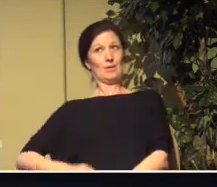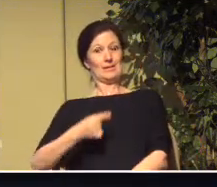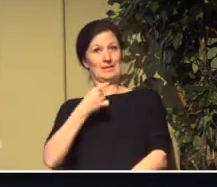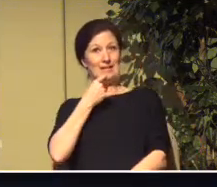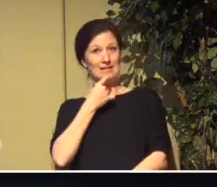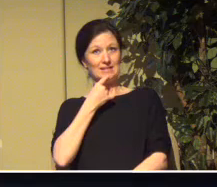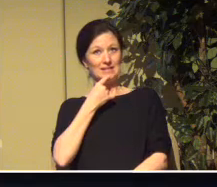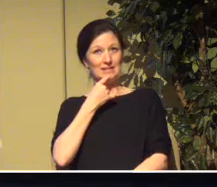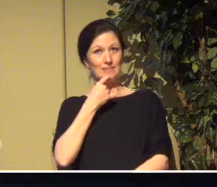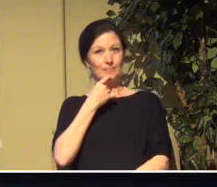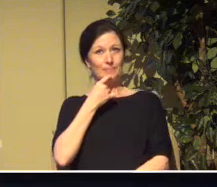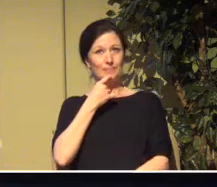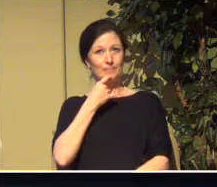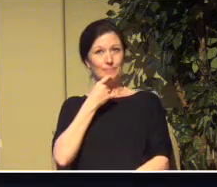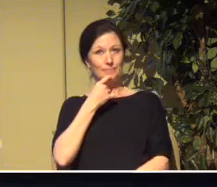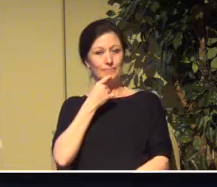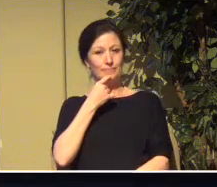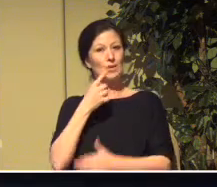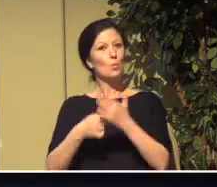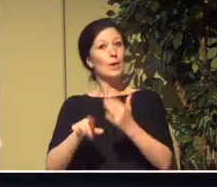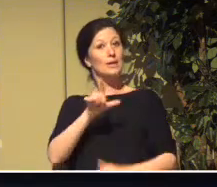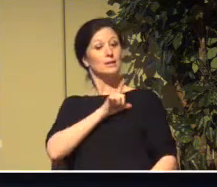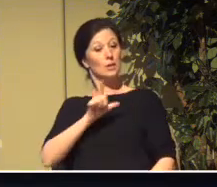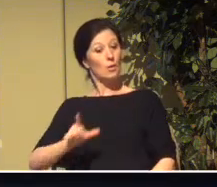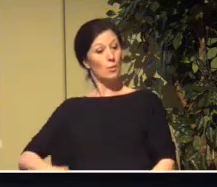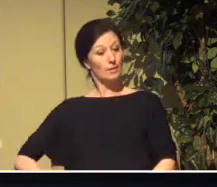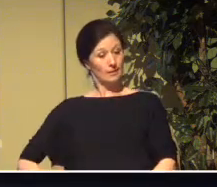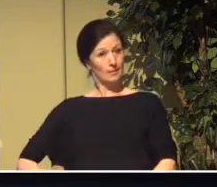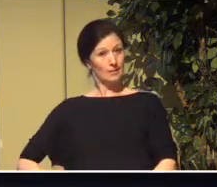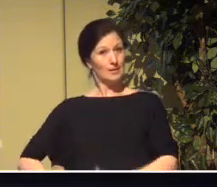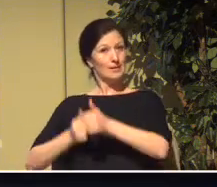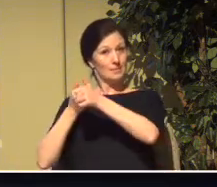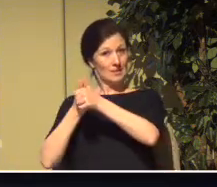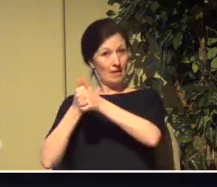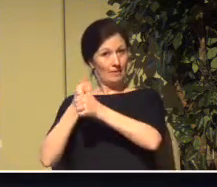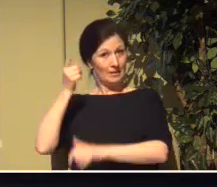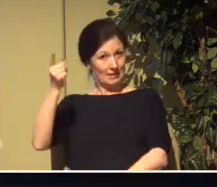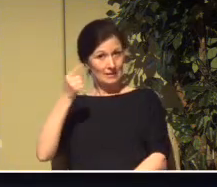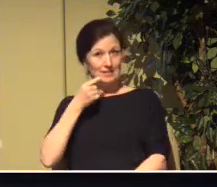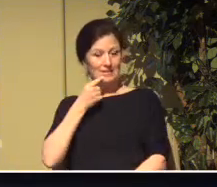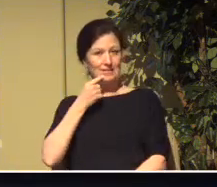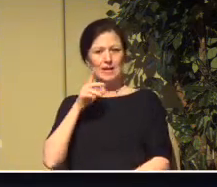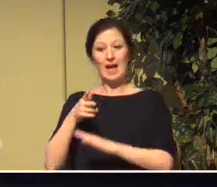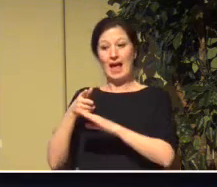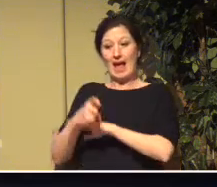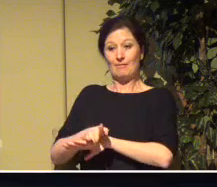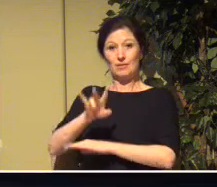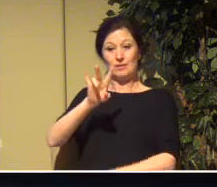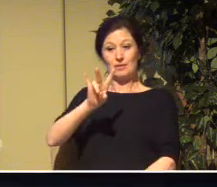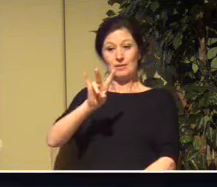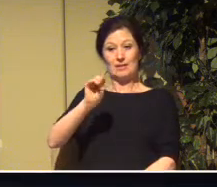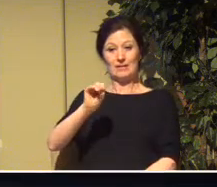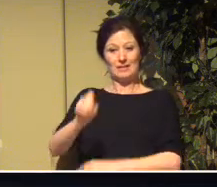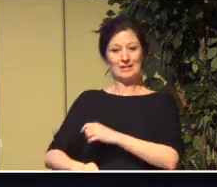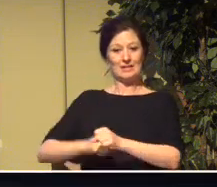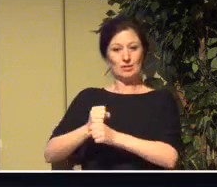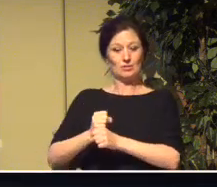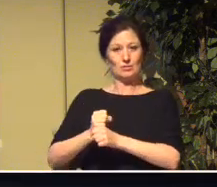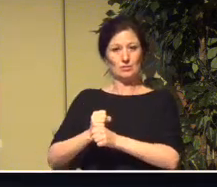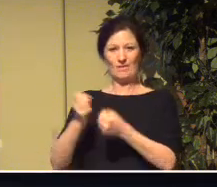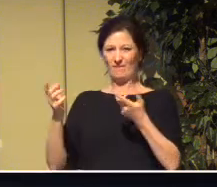This is what the Lord says. When 70 years are completed for Babylon, I will come to you